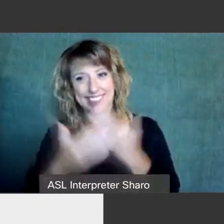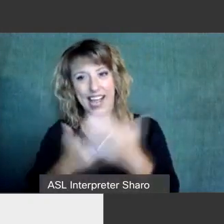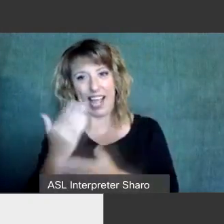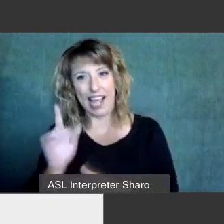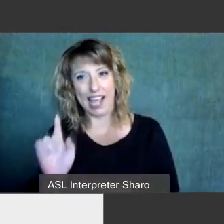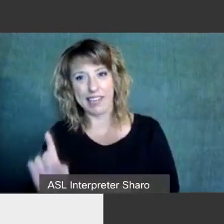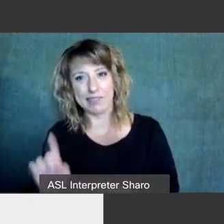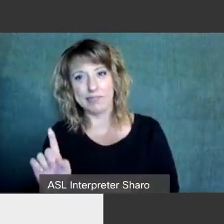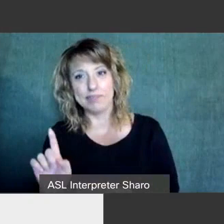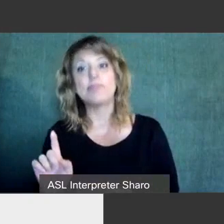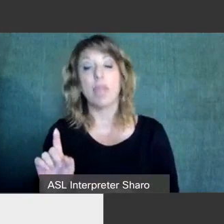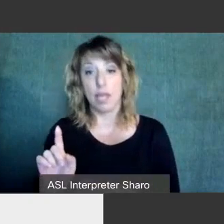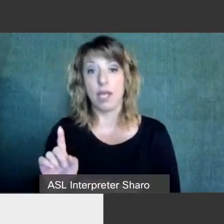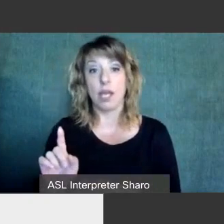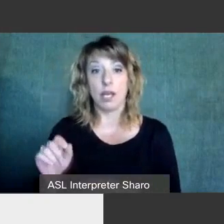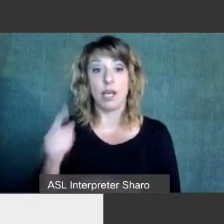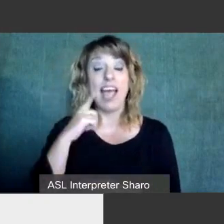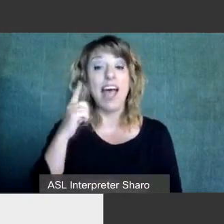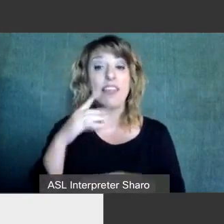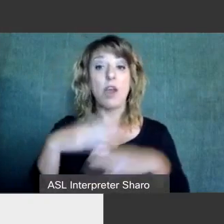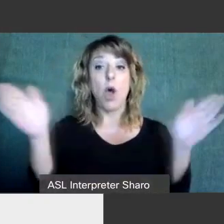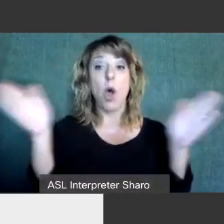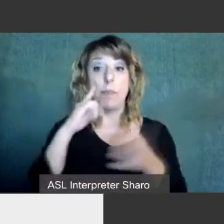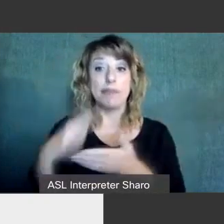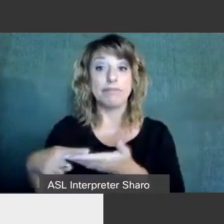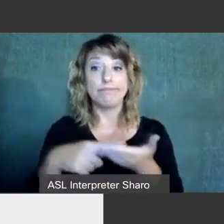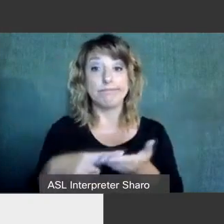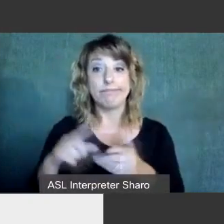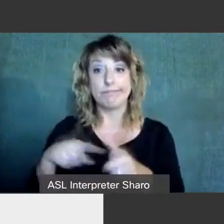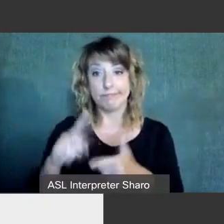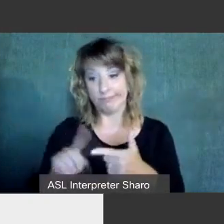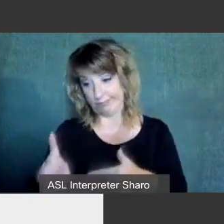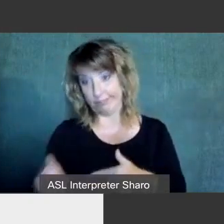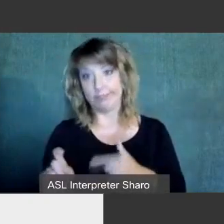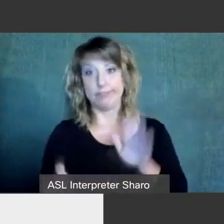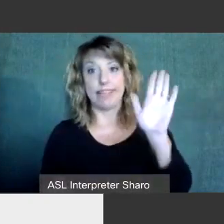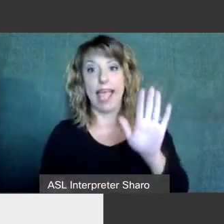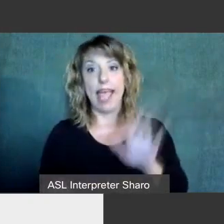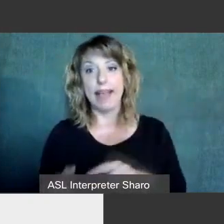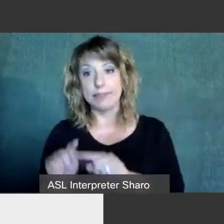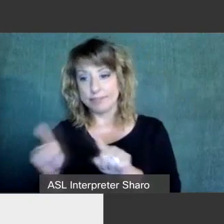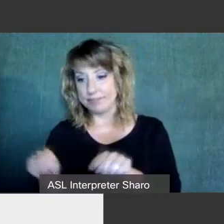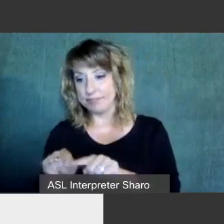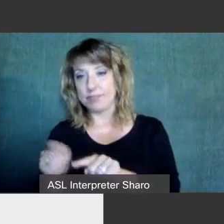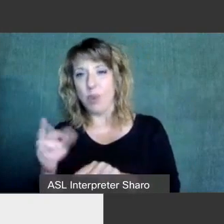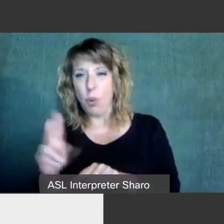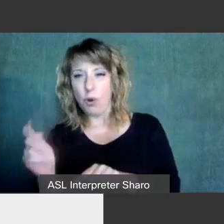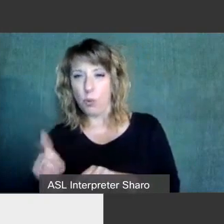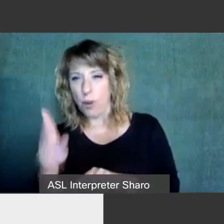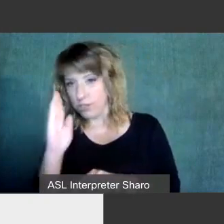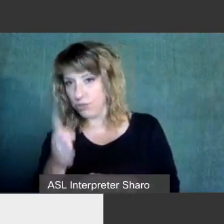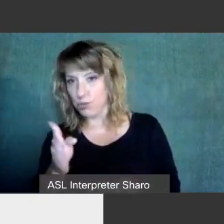and when we open up for discussion, raise your hand if you'd like to speak or ask a question directly.